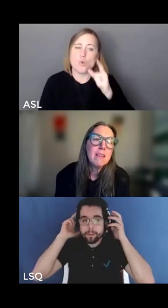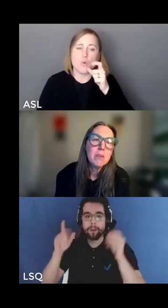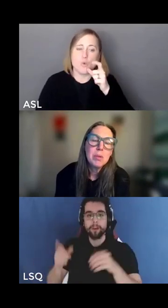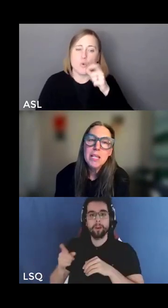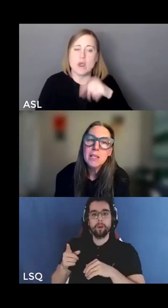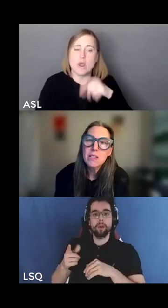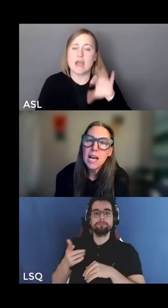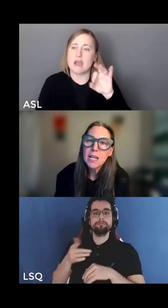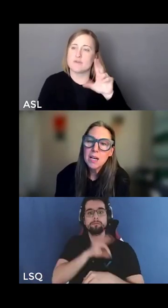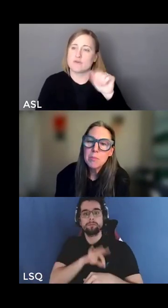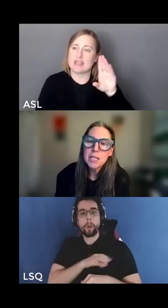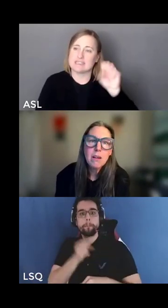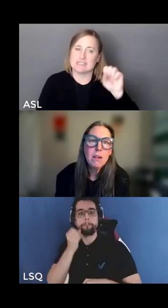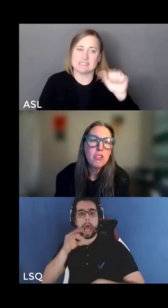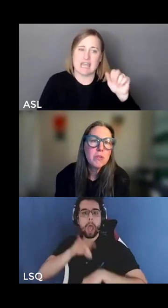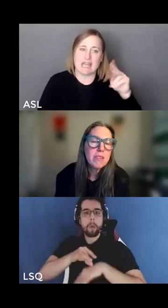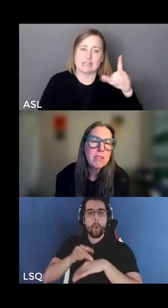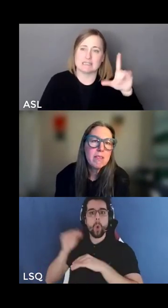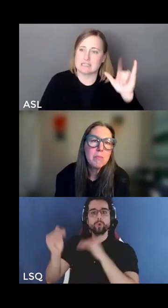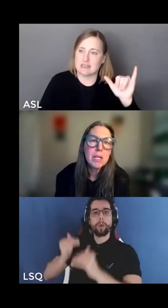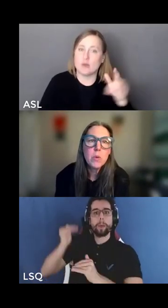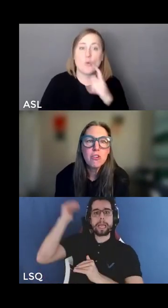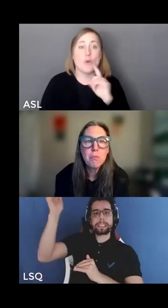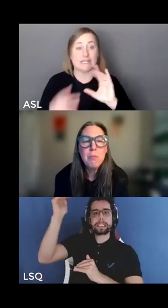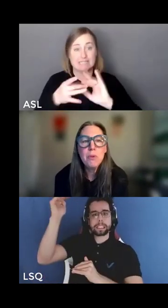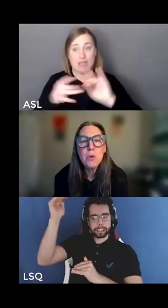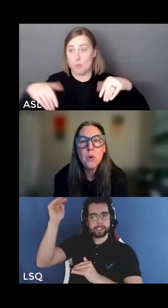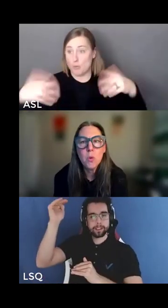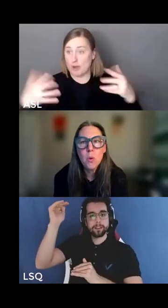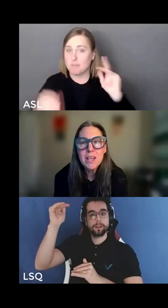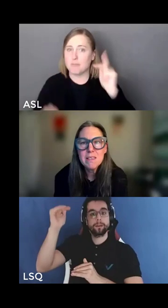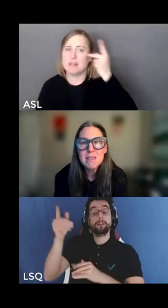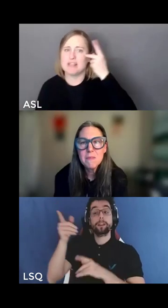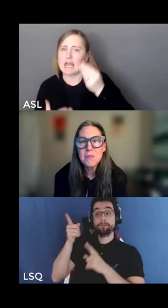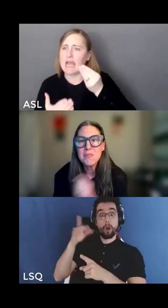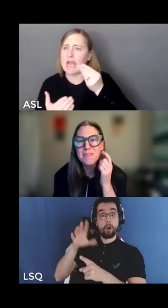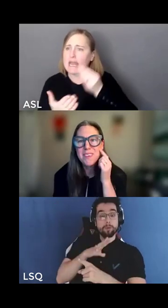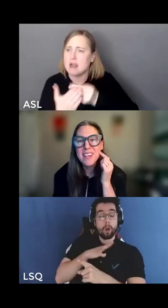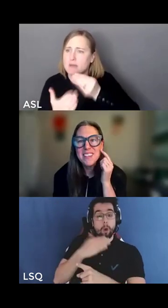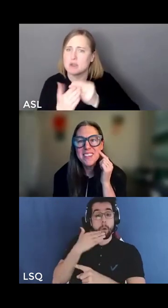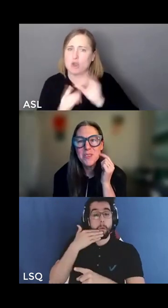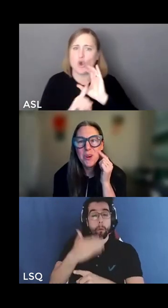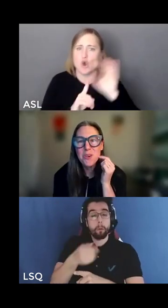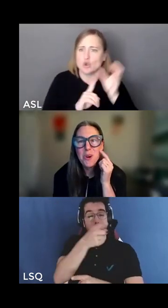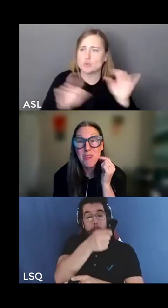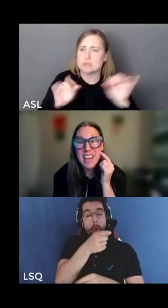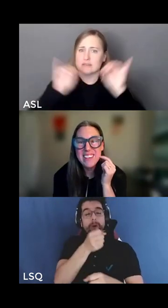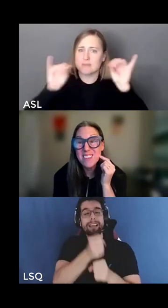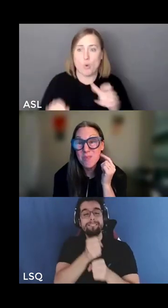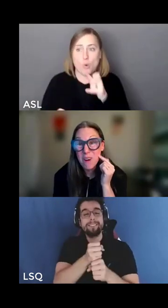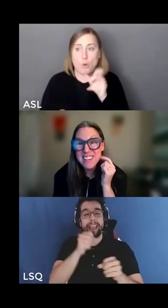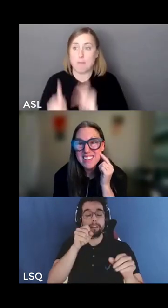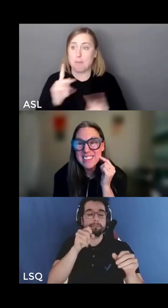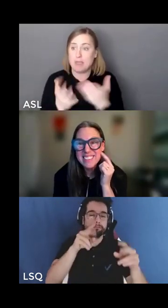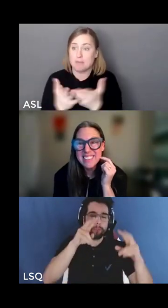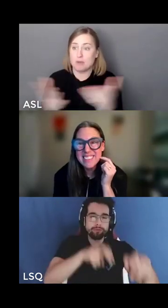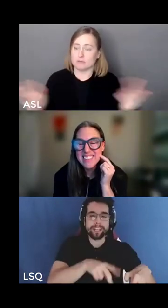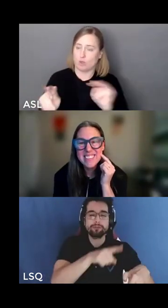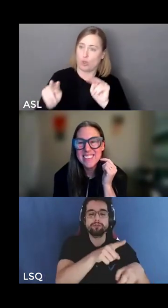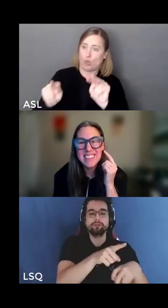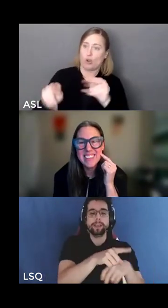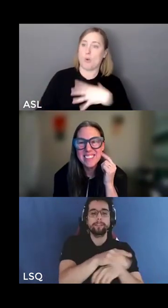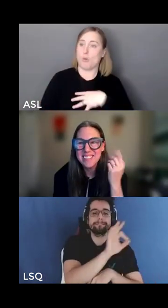it as the political economic and cultural system in which people who are white or who are read as white